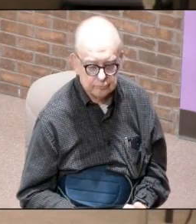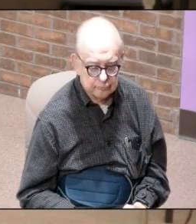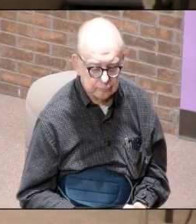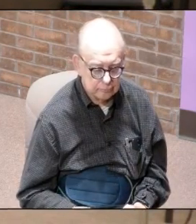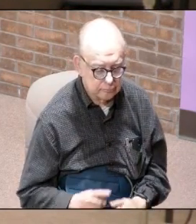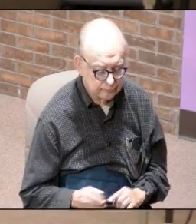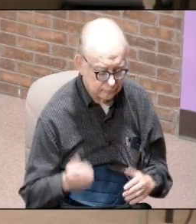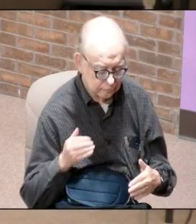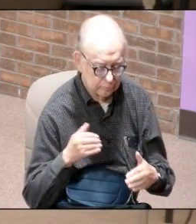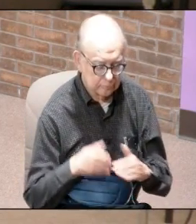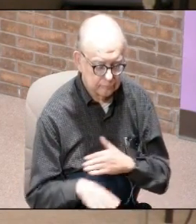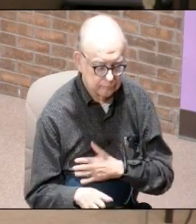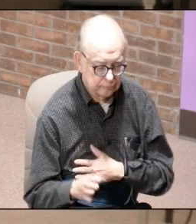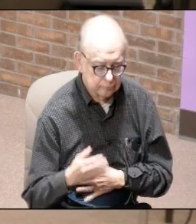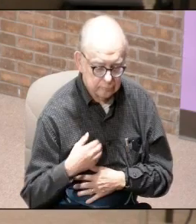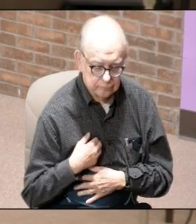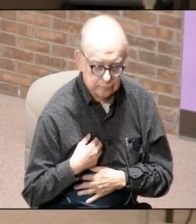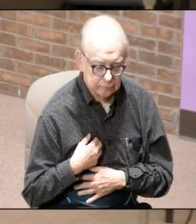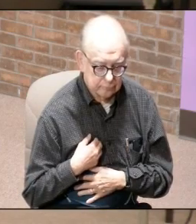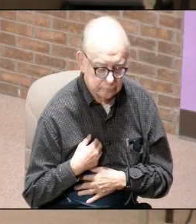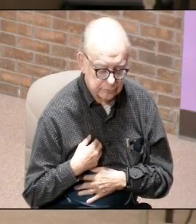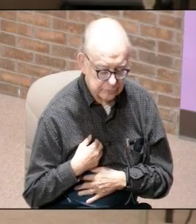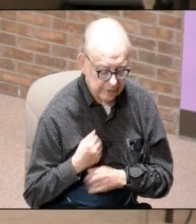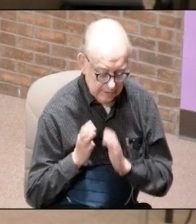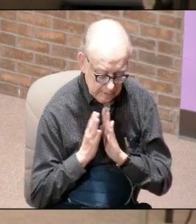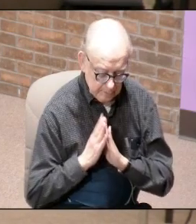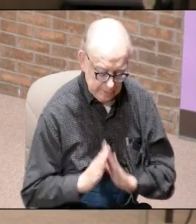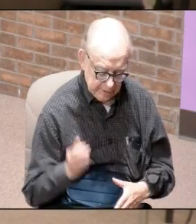but inwardly man you've just got all kinds of peace